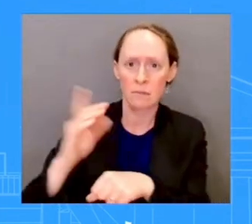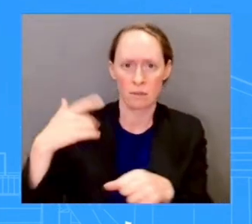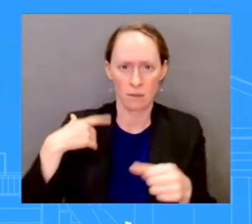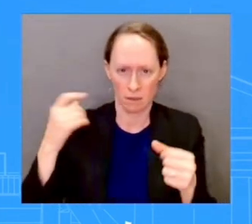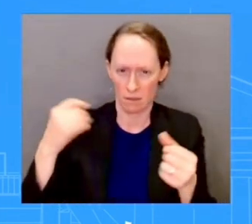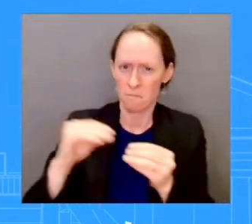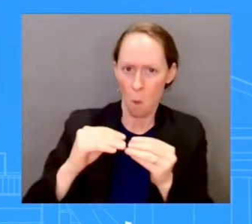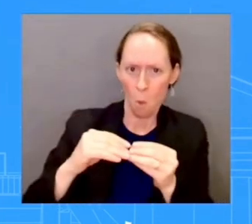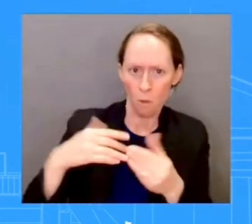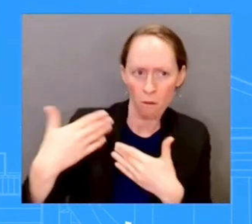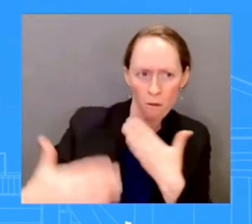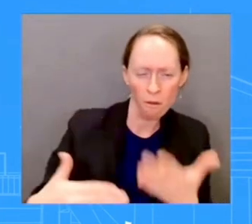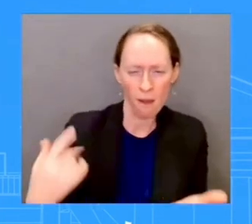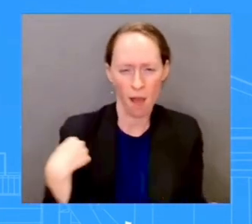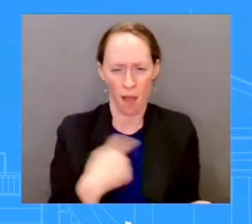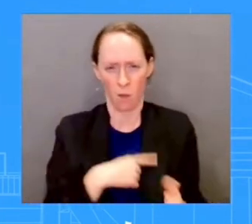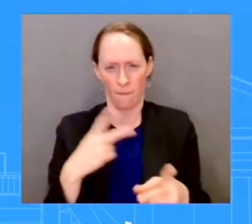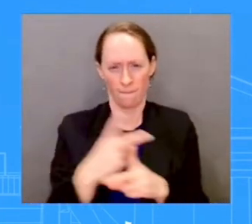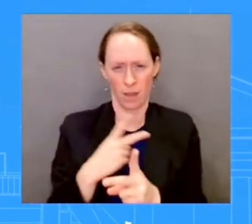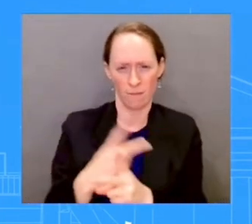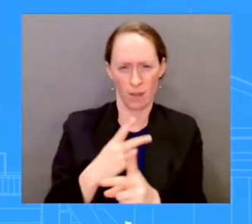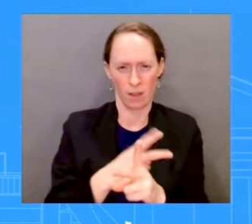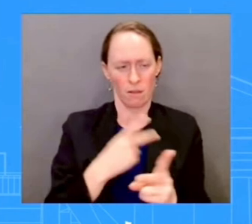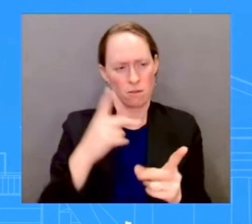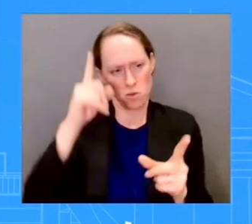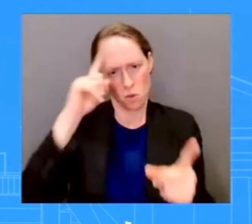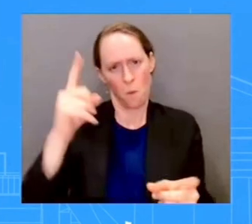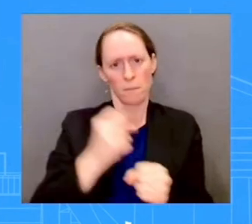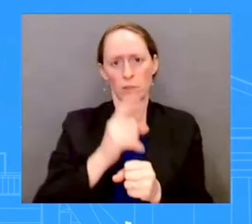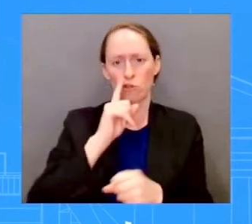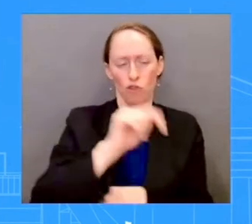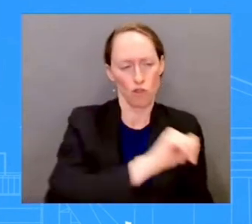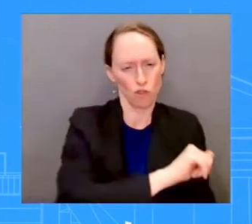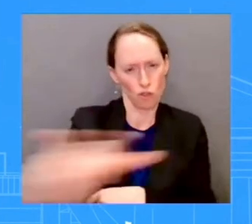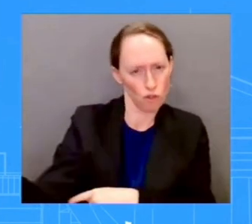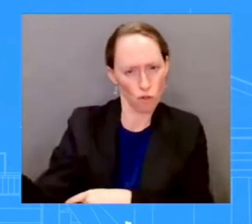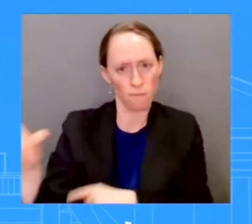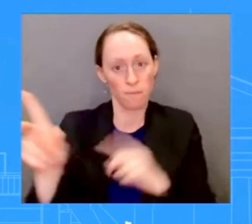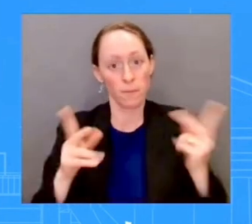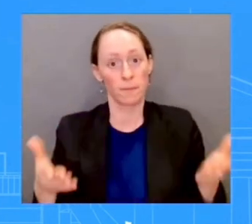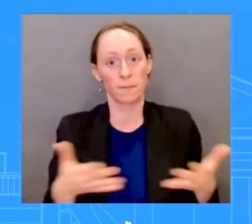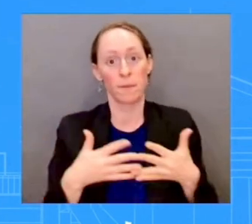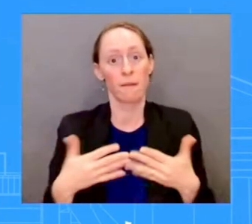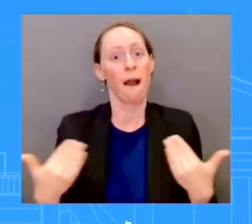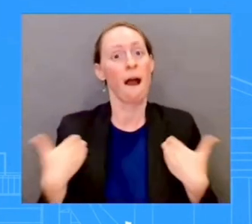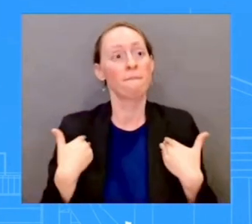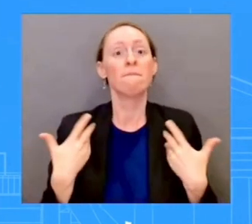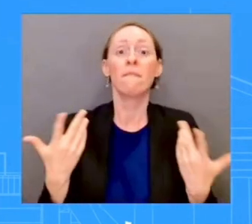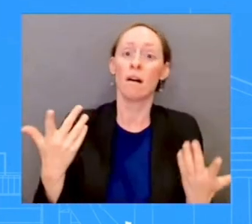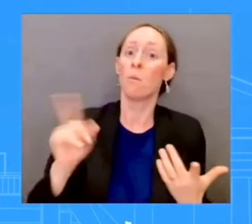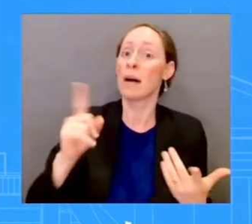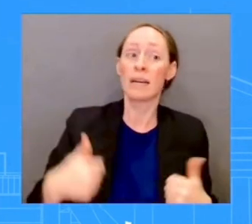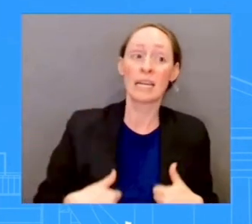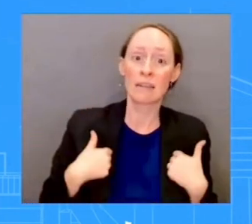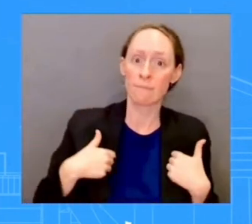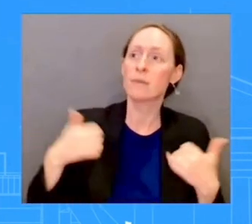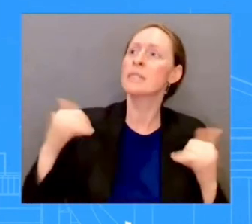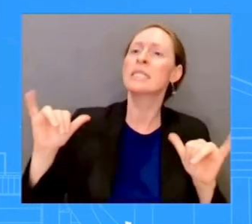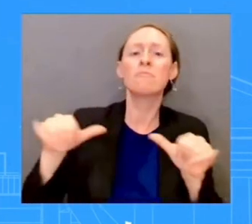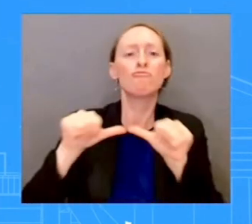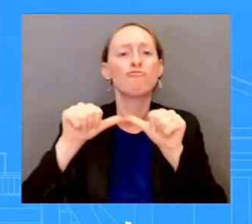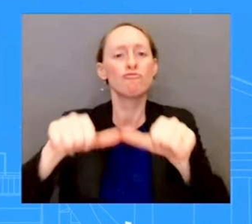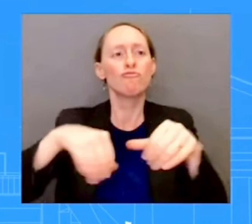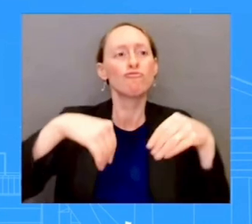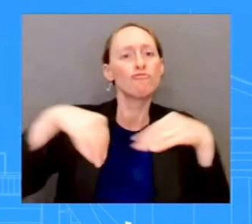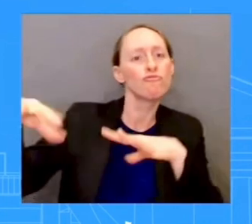American people under all hazards conditions. Now, it's inevitable that there will be outages, and indeed sometimes it's preferable that